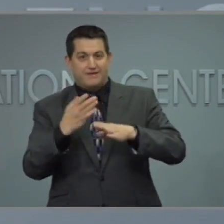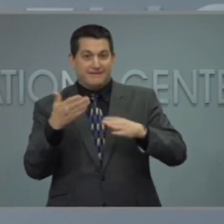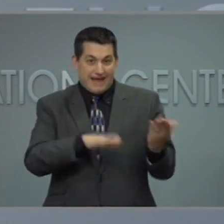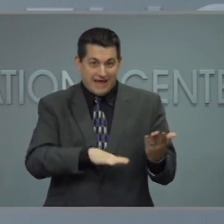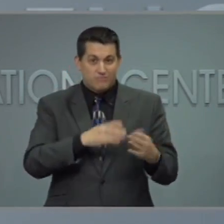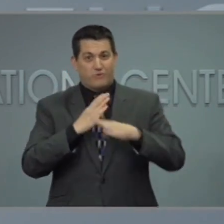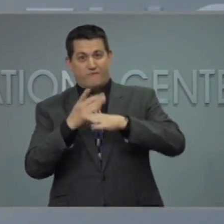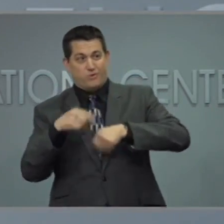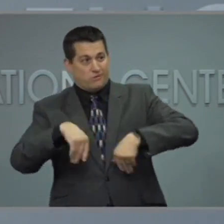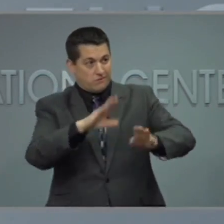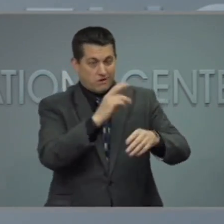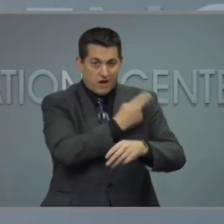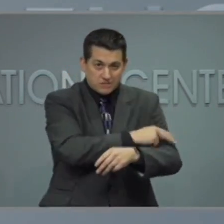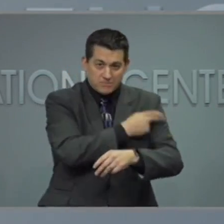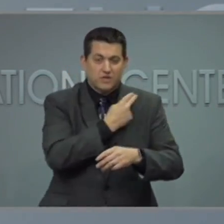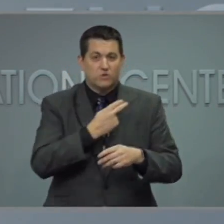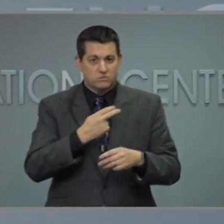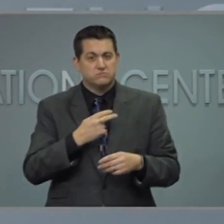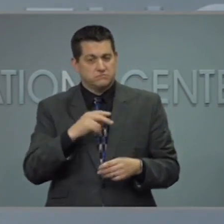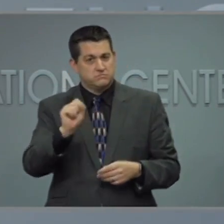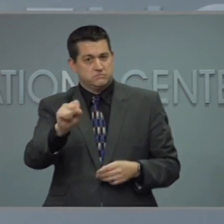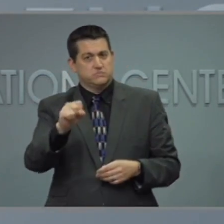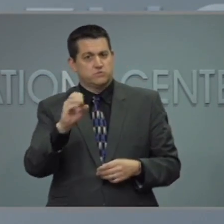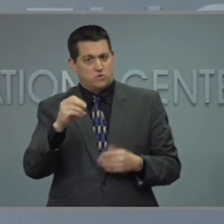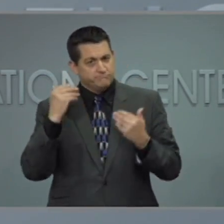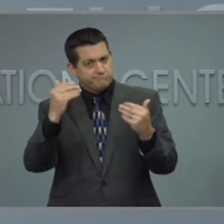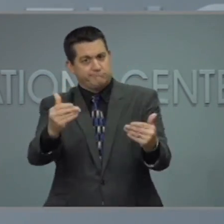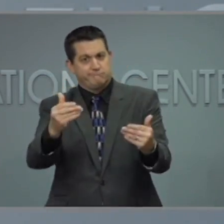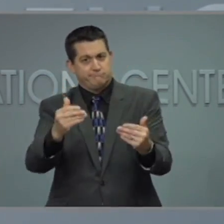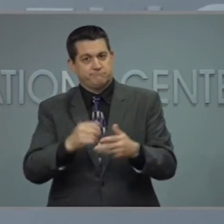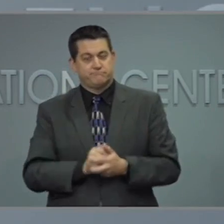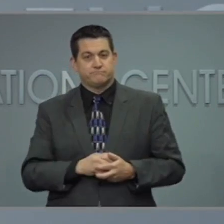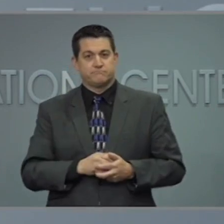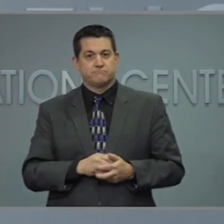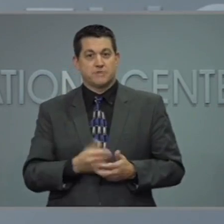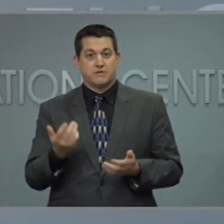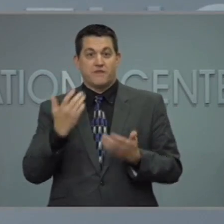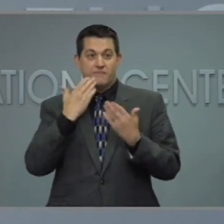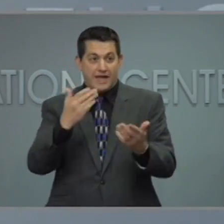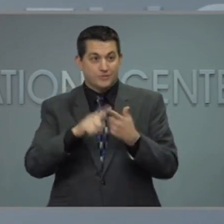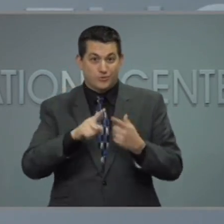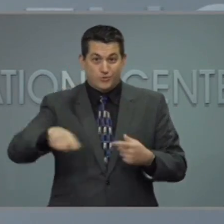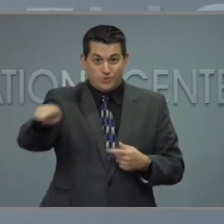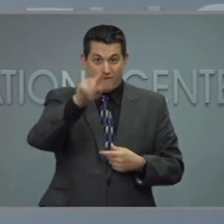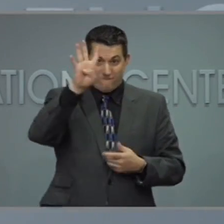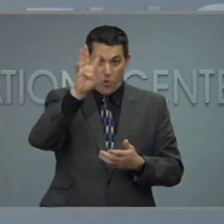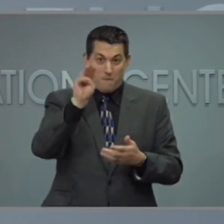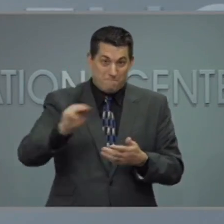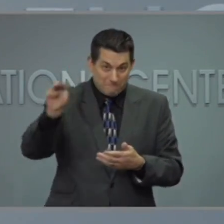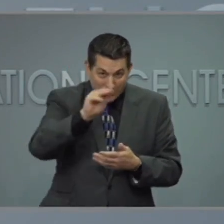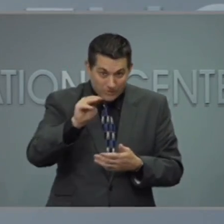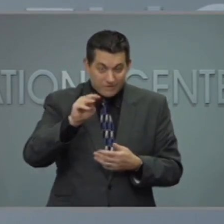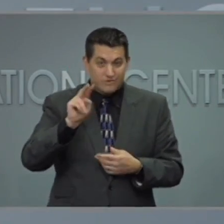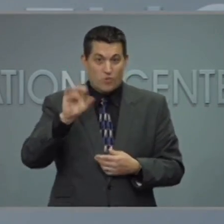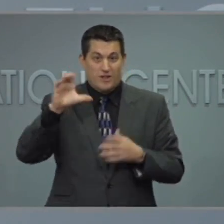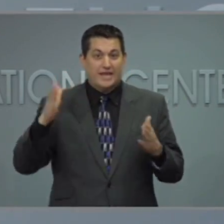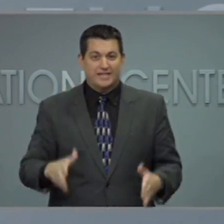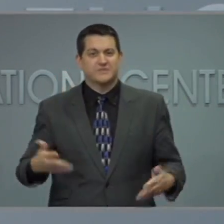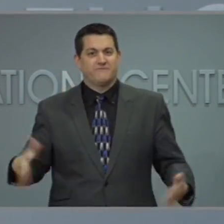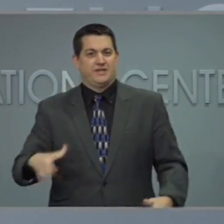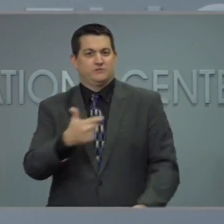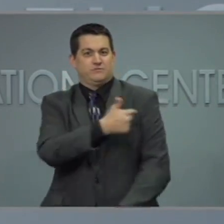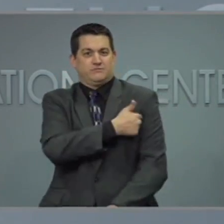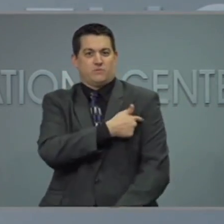death. I want to thank the close to four million North Carolinians who have already gotten their first dose. They are